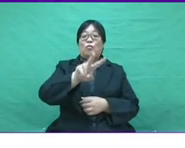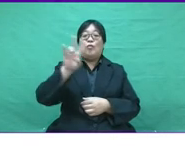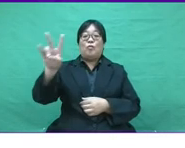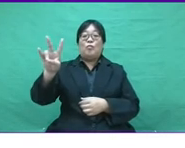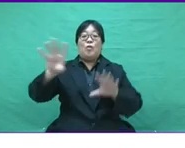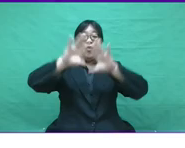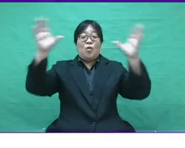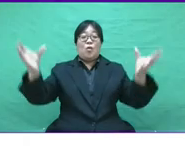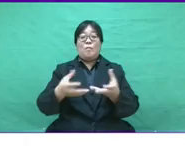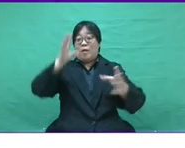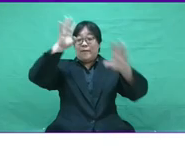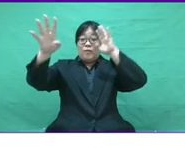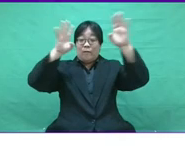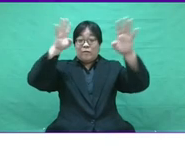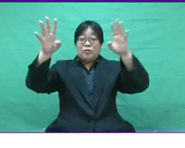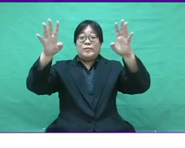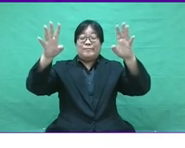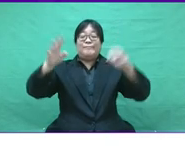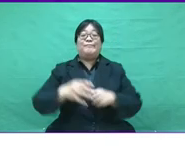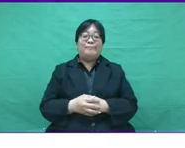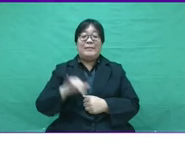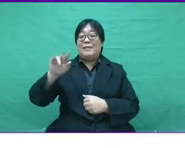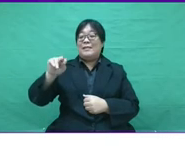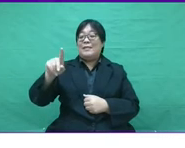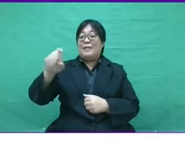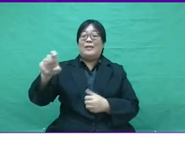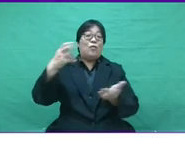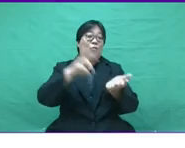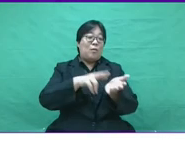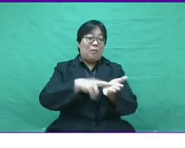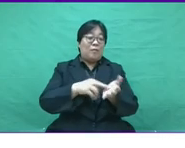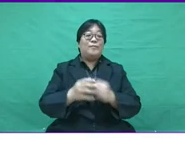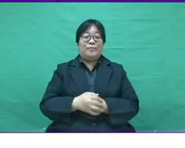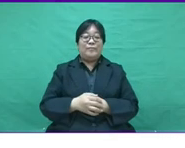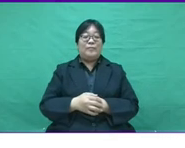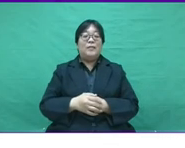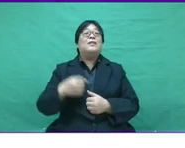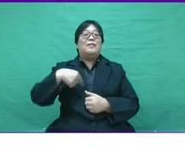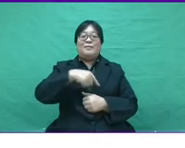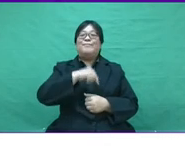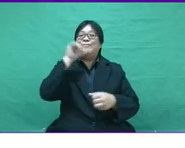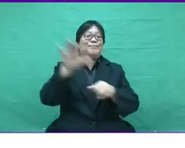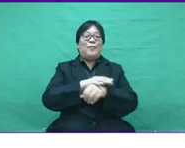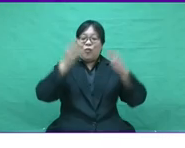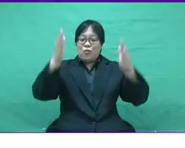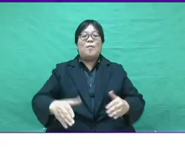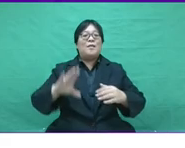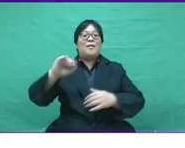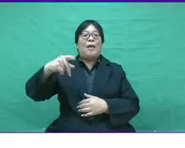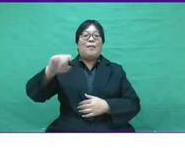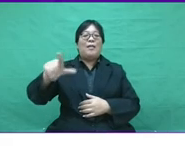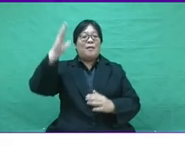of we have ranking 72 in the Global Innovations Index report. A